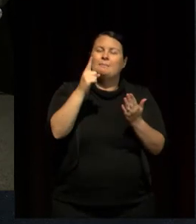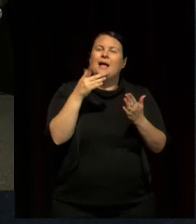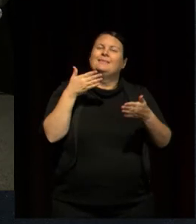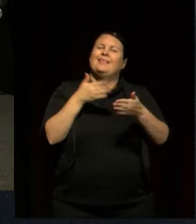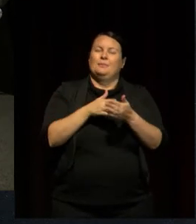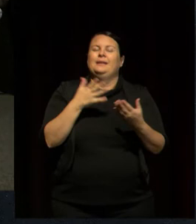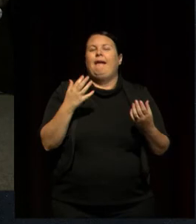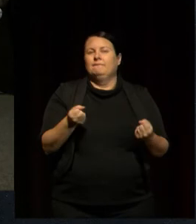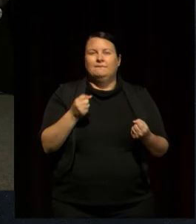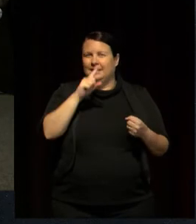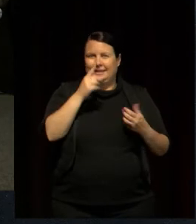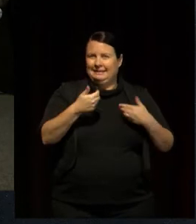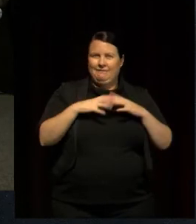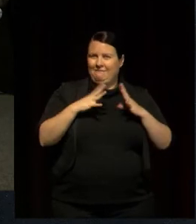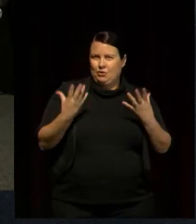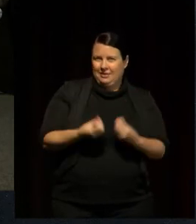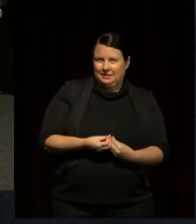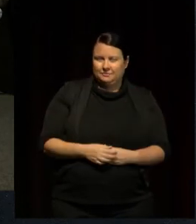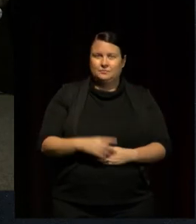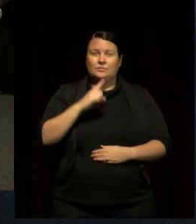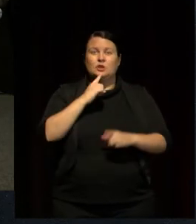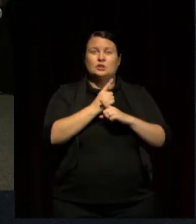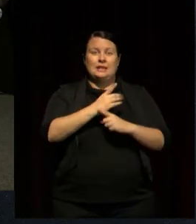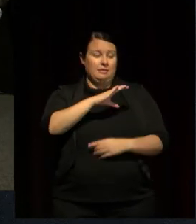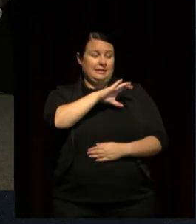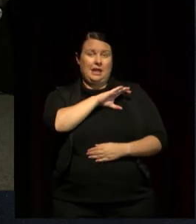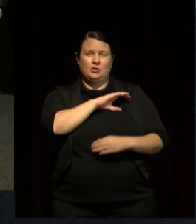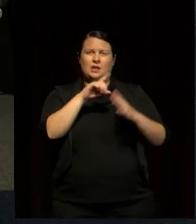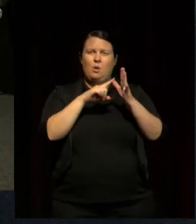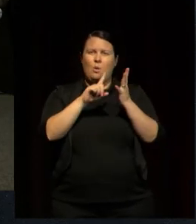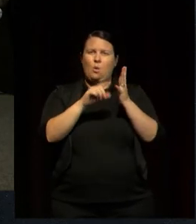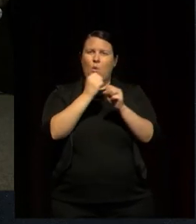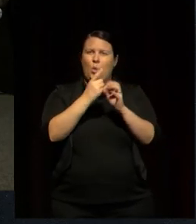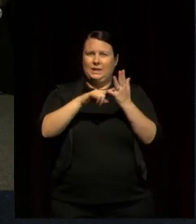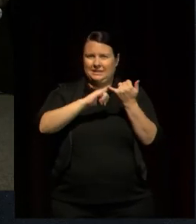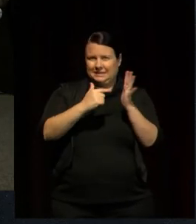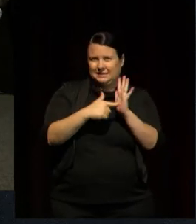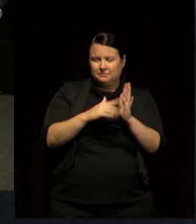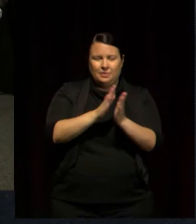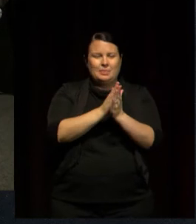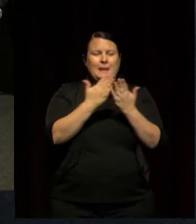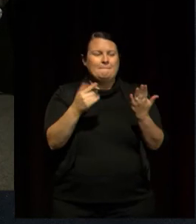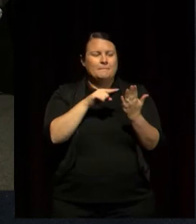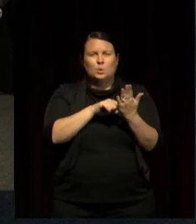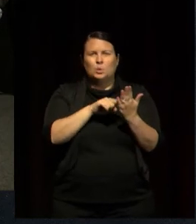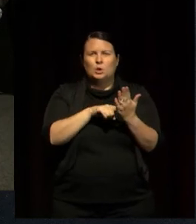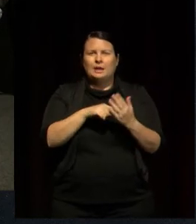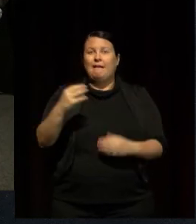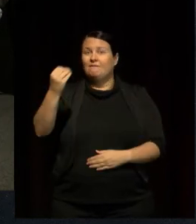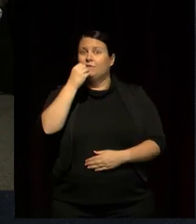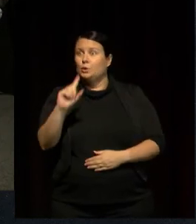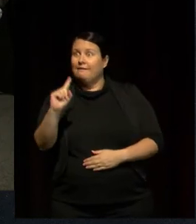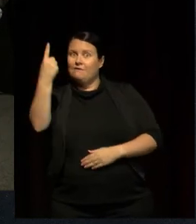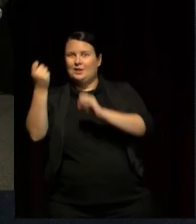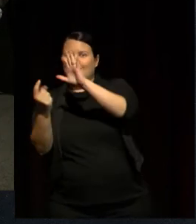says of her main character, August, she says, The book was second to food when August was